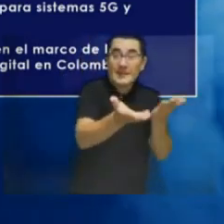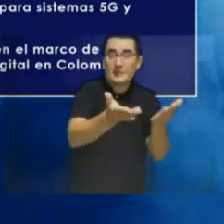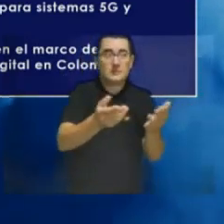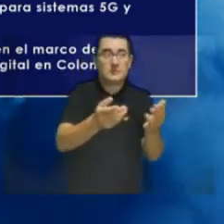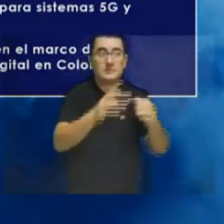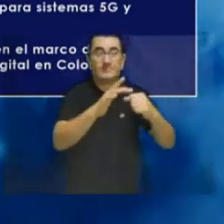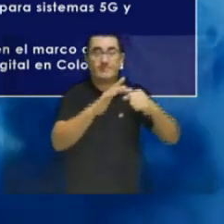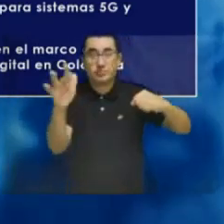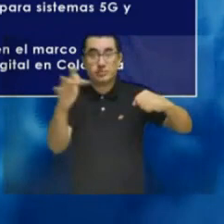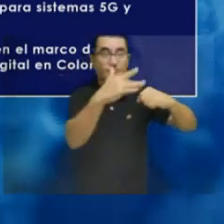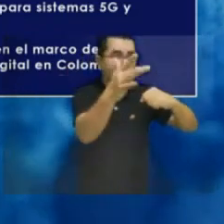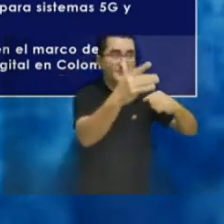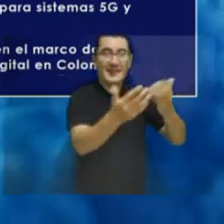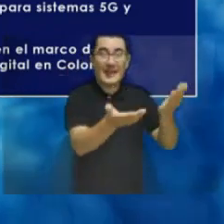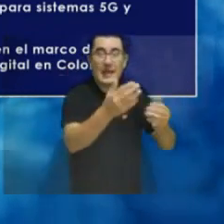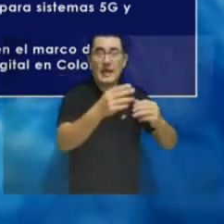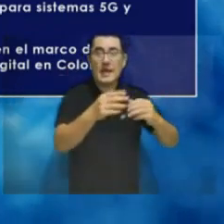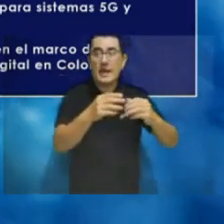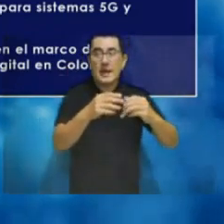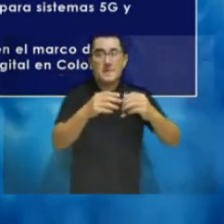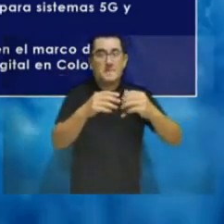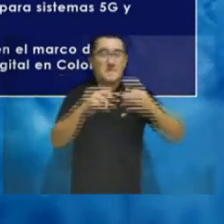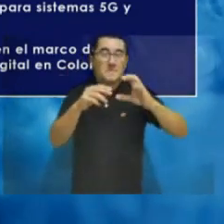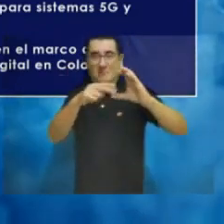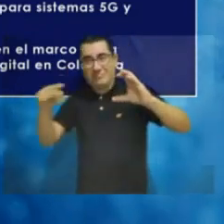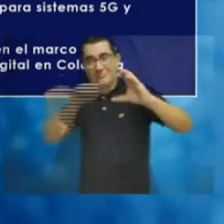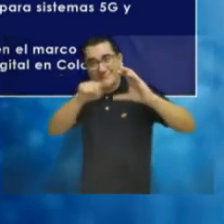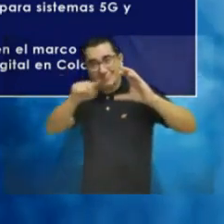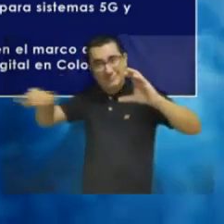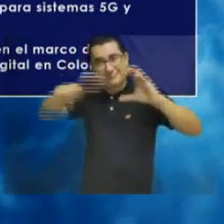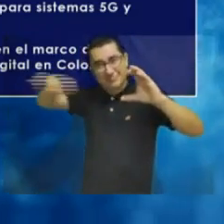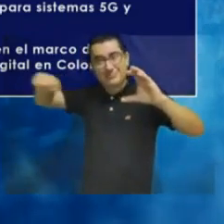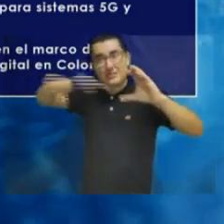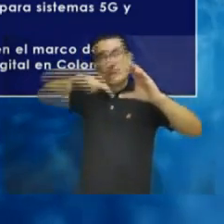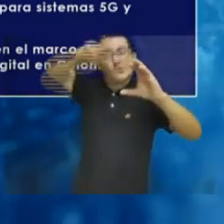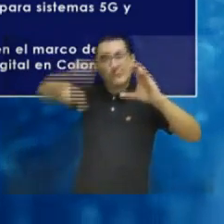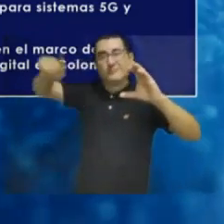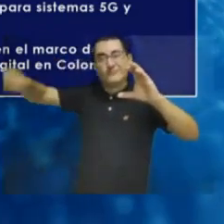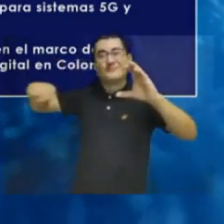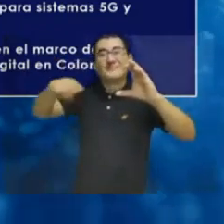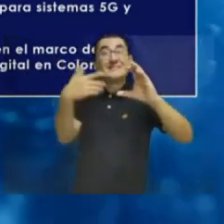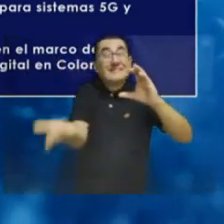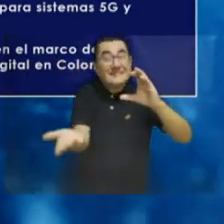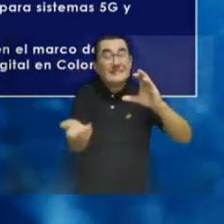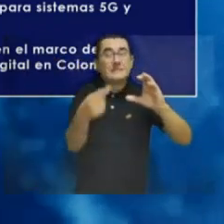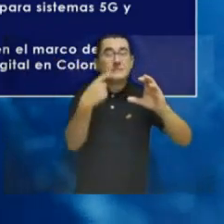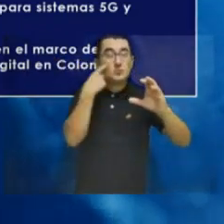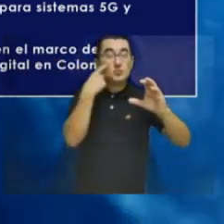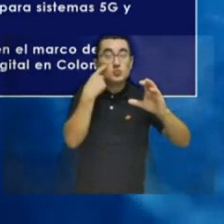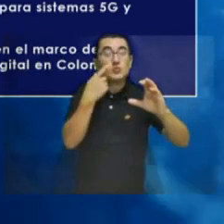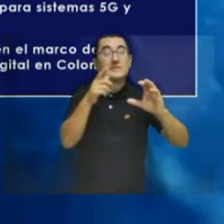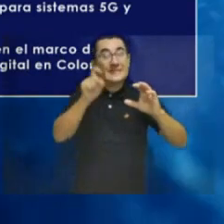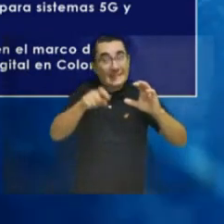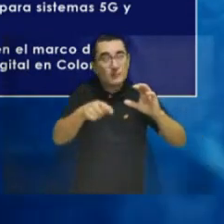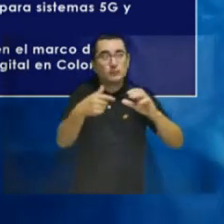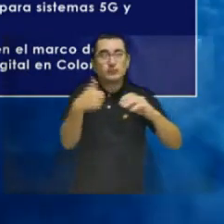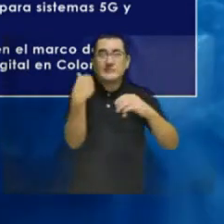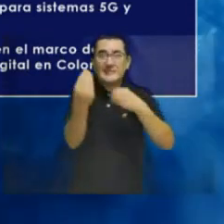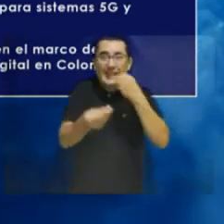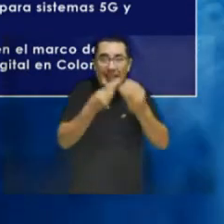spectrum in each band. And that's why we need to look at everything that is happening